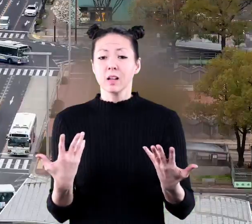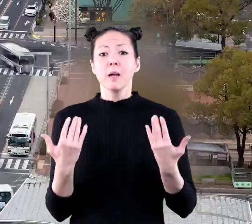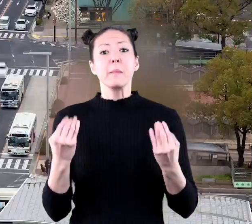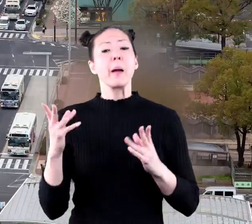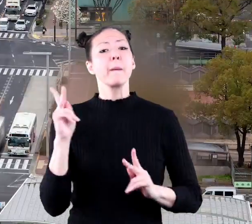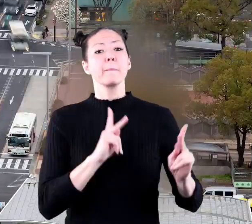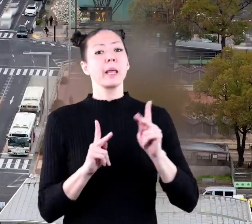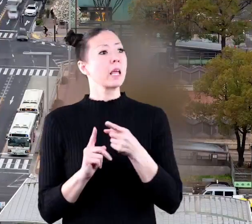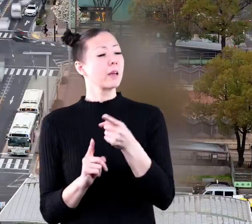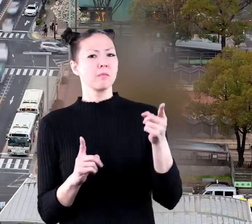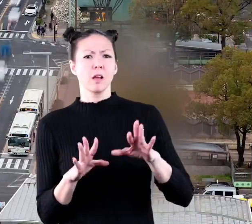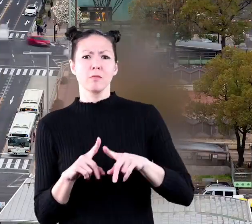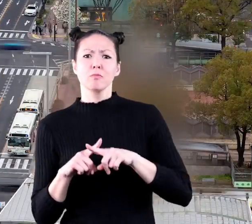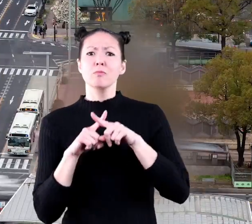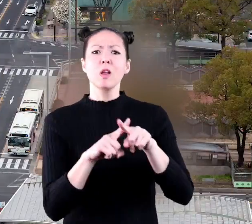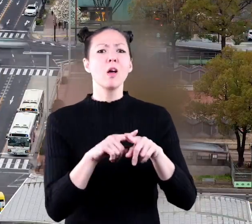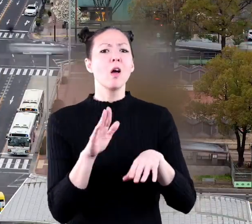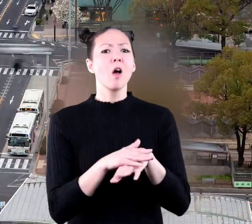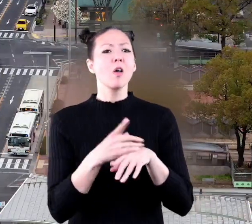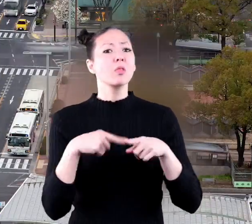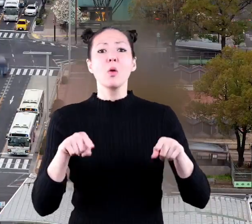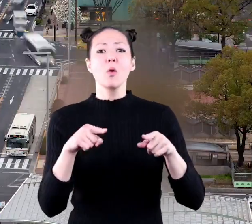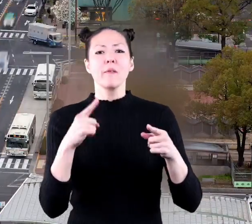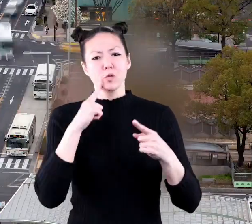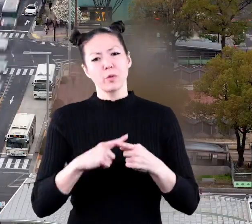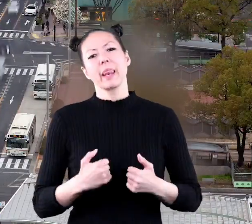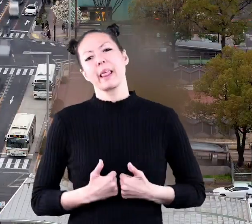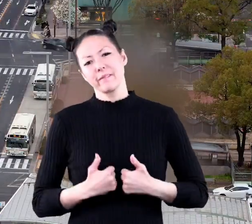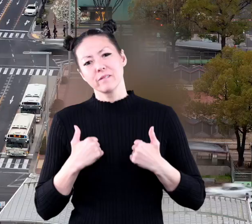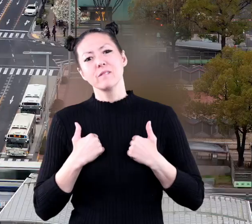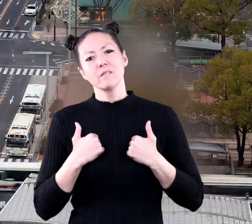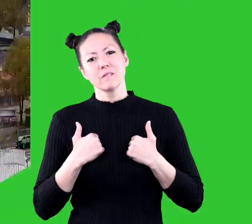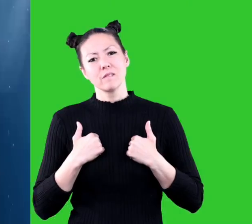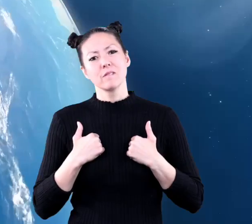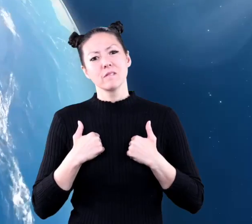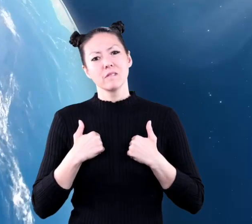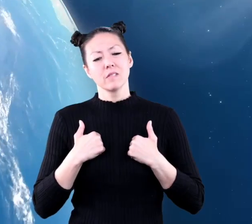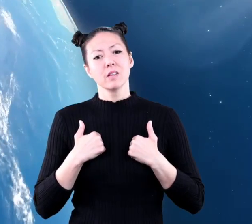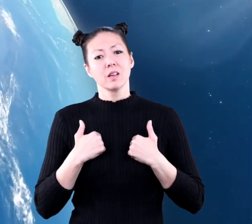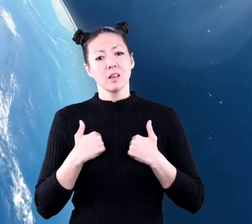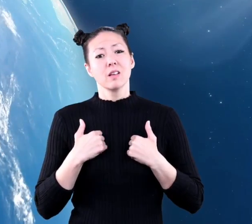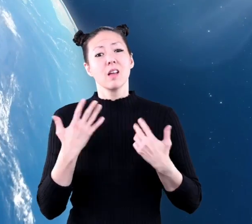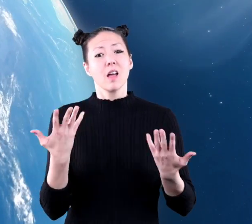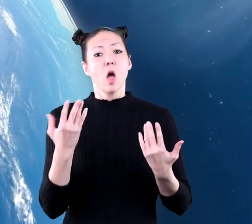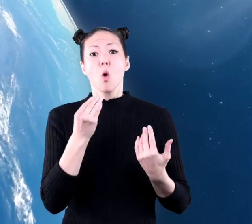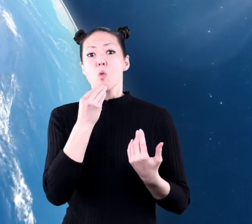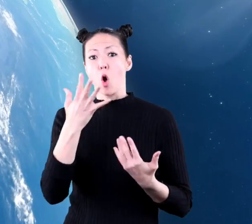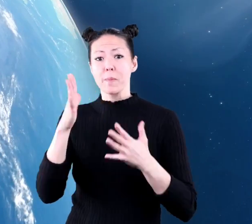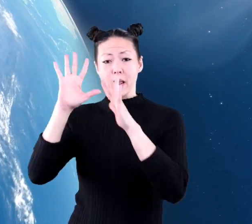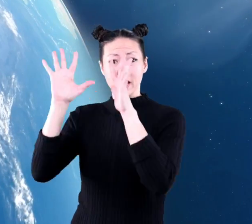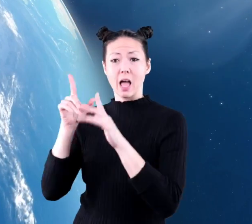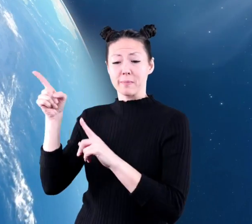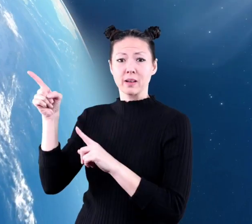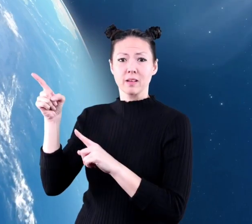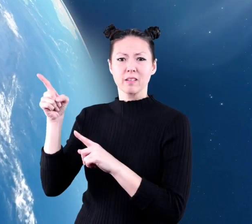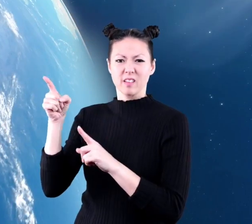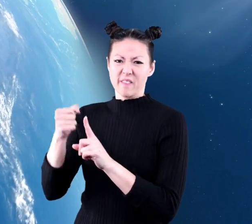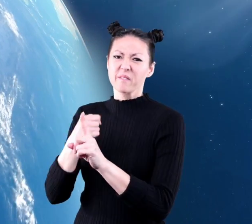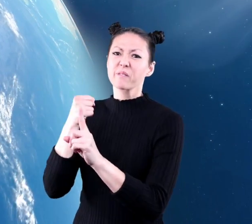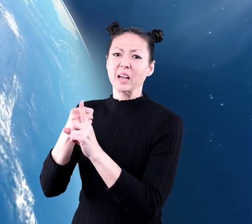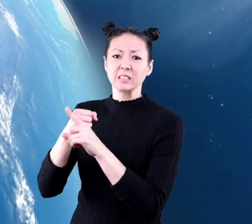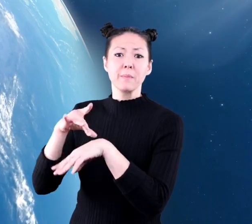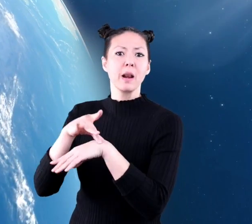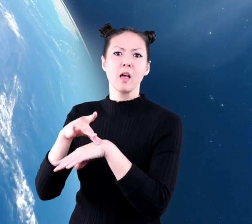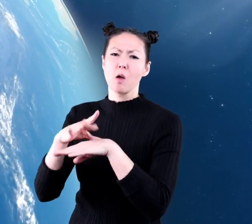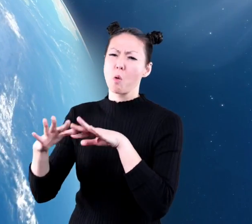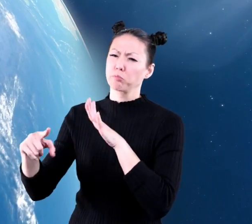one hand, many people rely on those things to live and get around. But on the other hand, a warmer climate can affect the